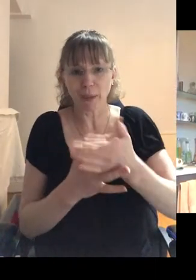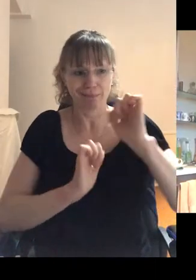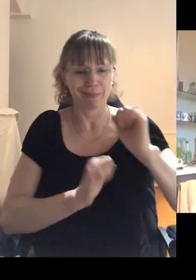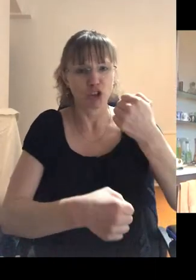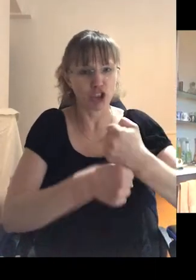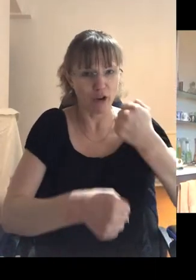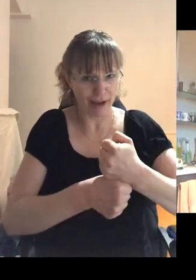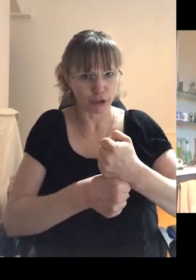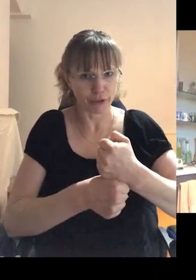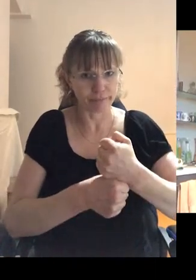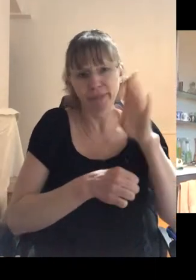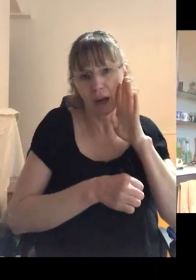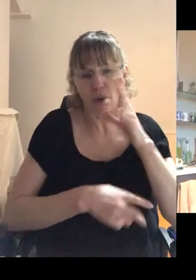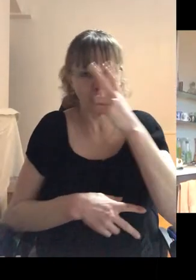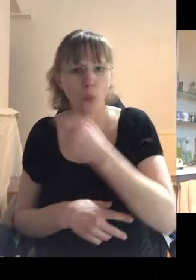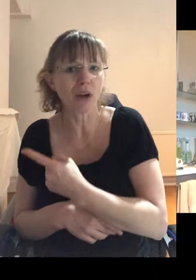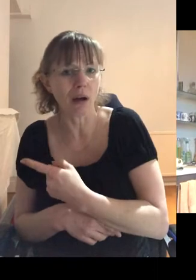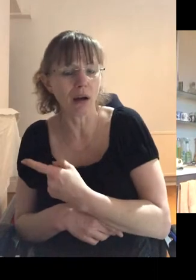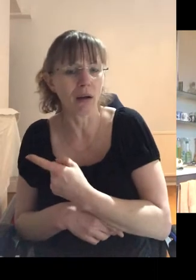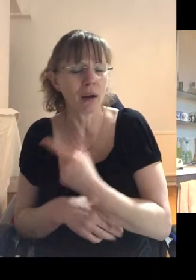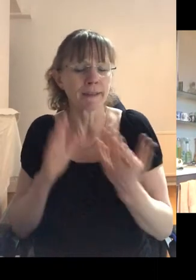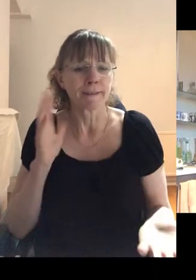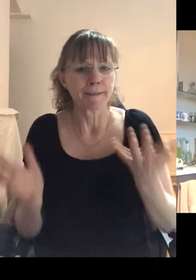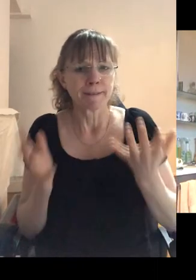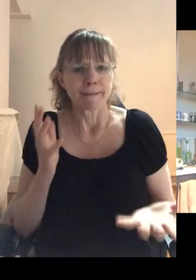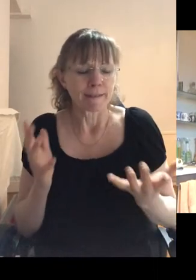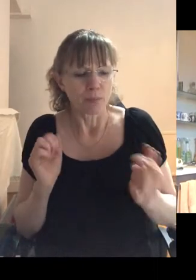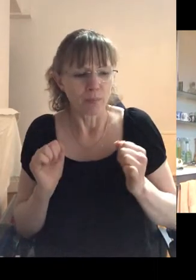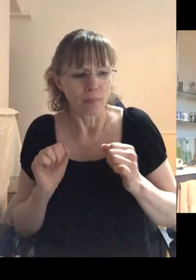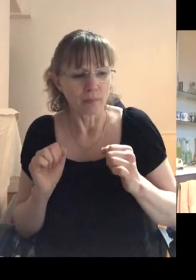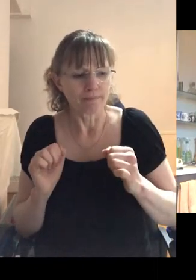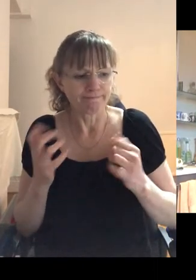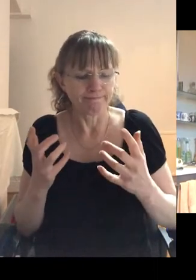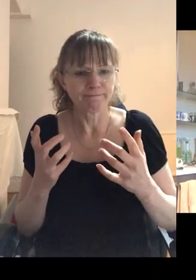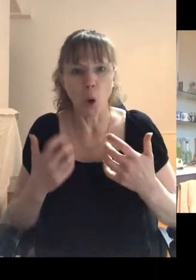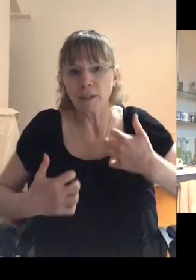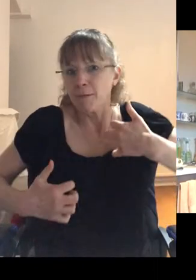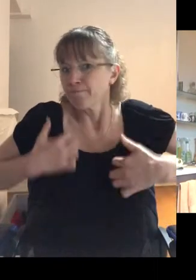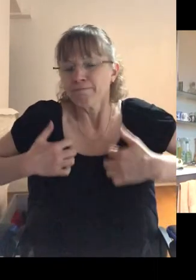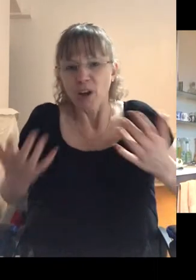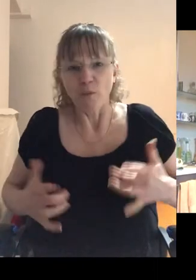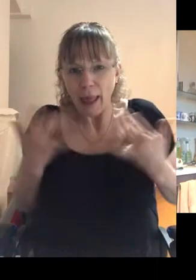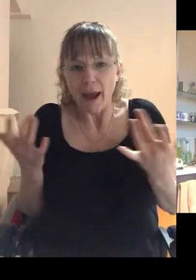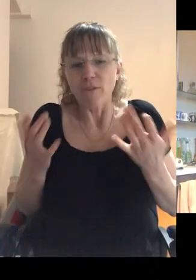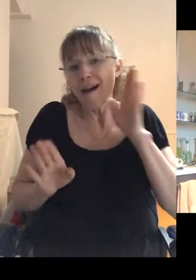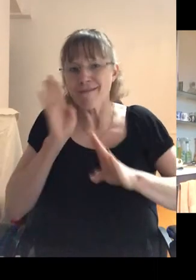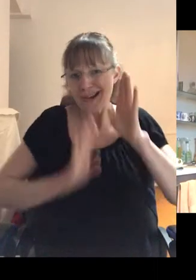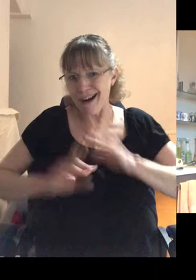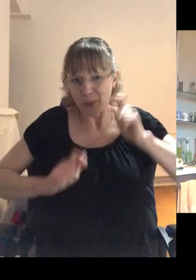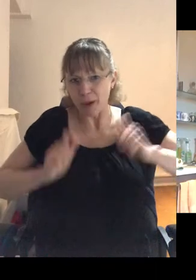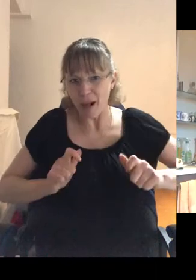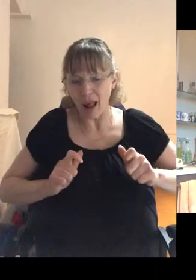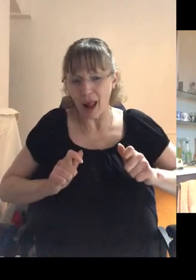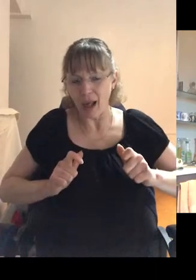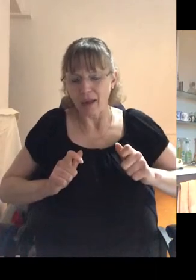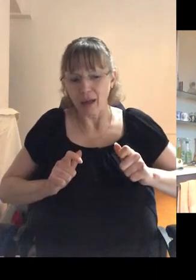generation gap and the, the, the, the, the whole zest for life of that younger generation in the face